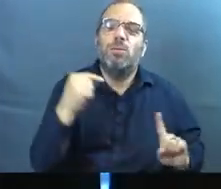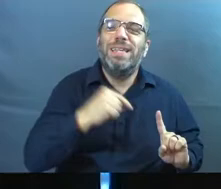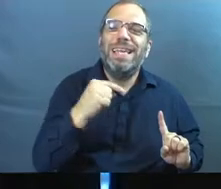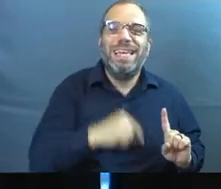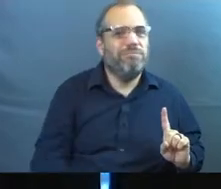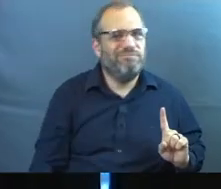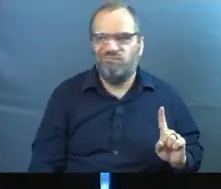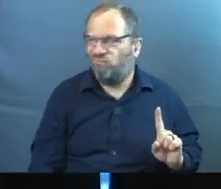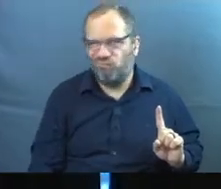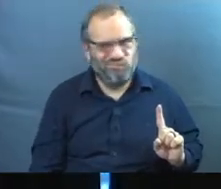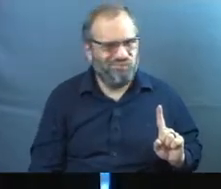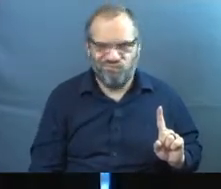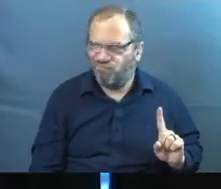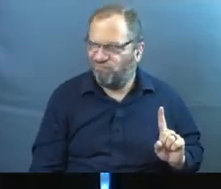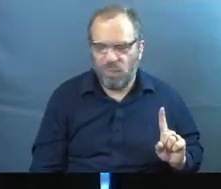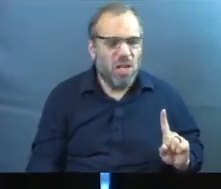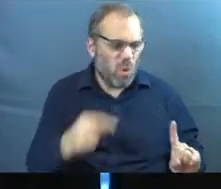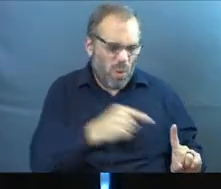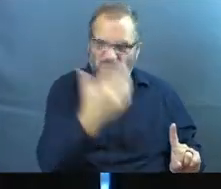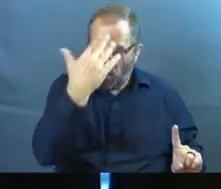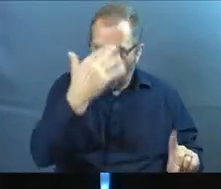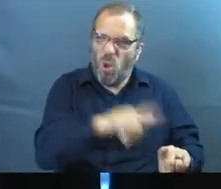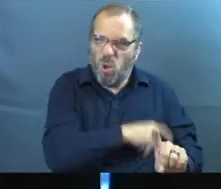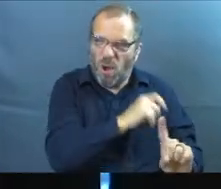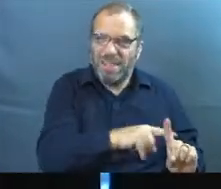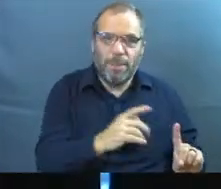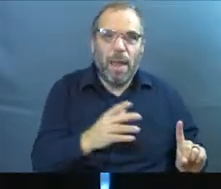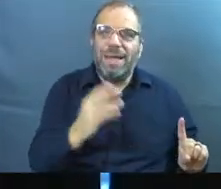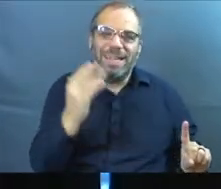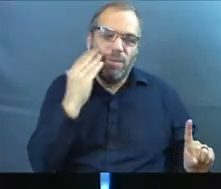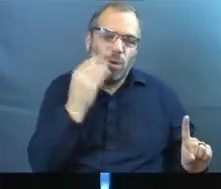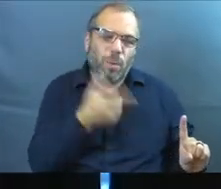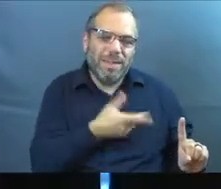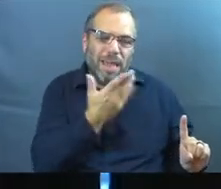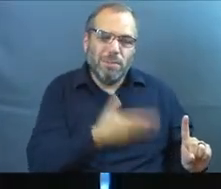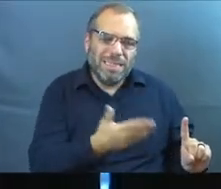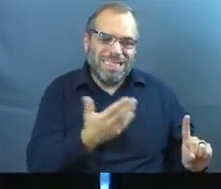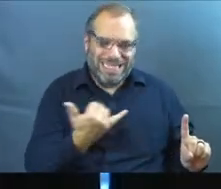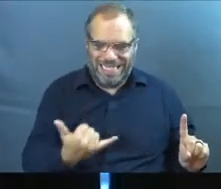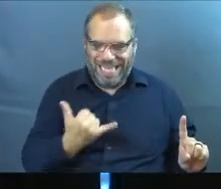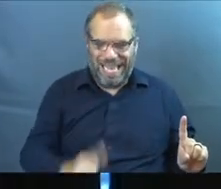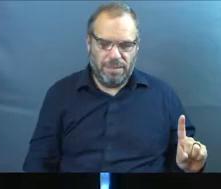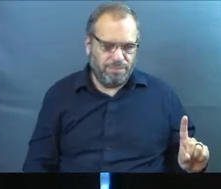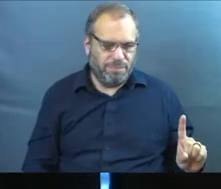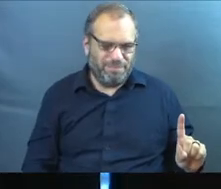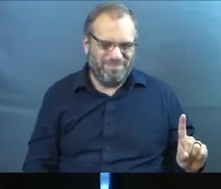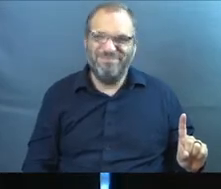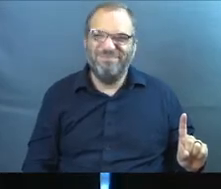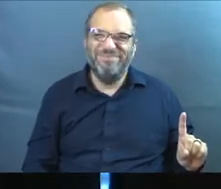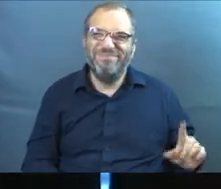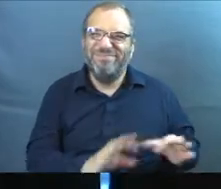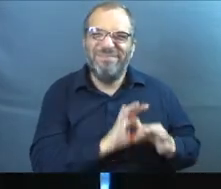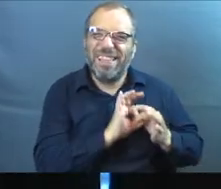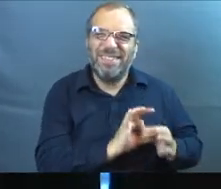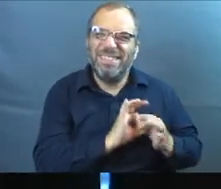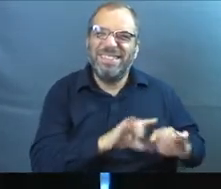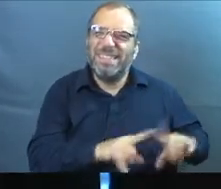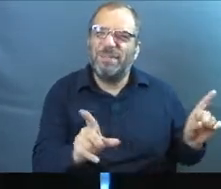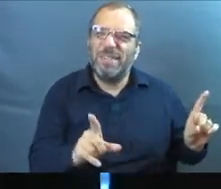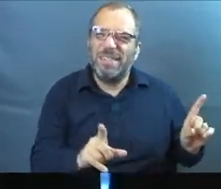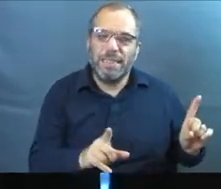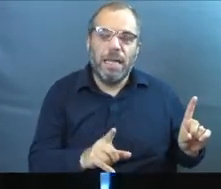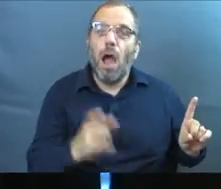wasn't that. So again, we've known this person for a long time, but even knowing them and getting to where we are today, we don't have that kind of relationship.